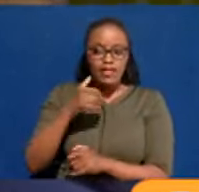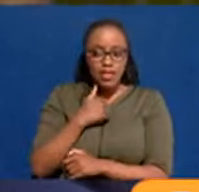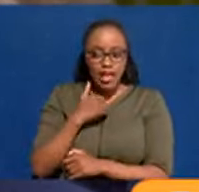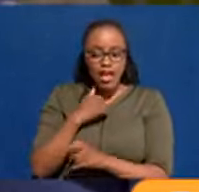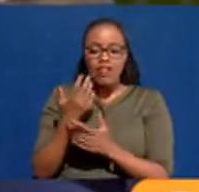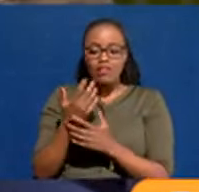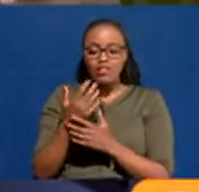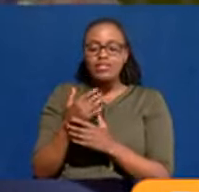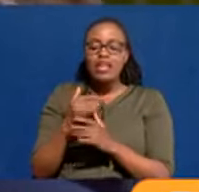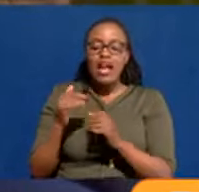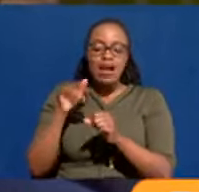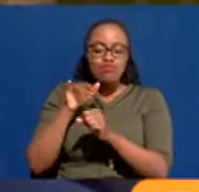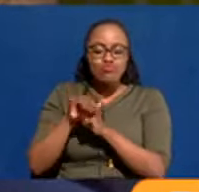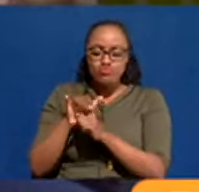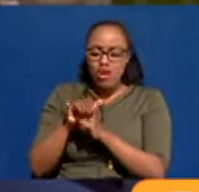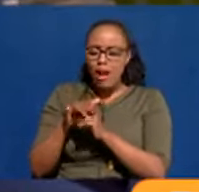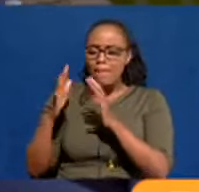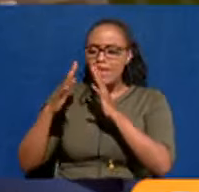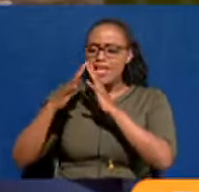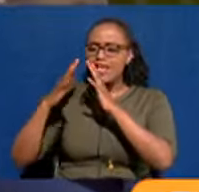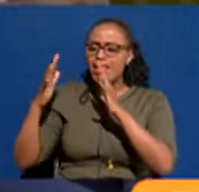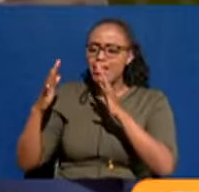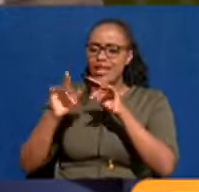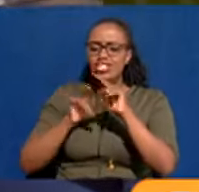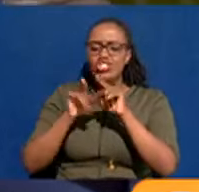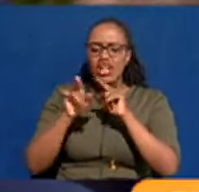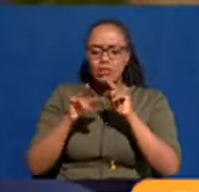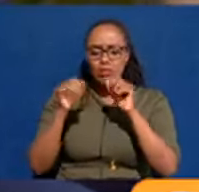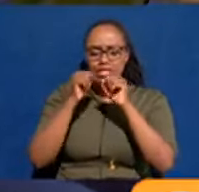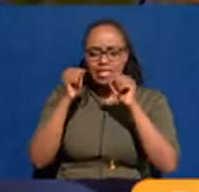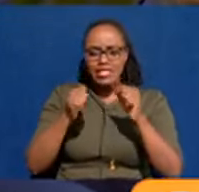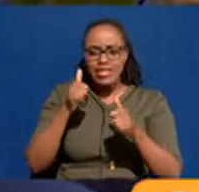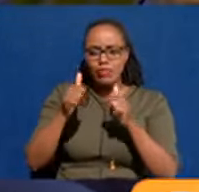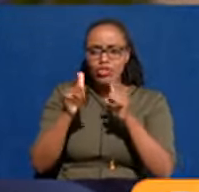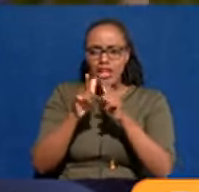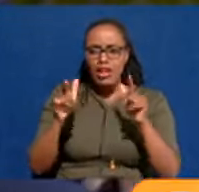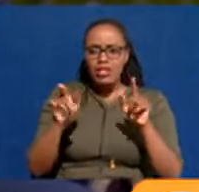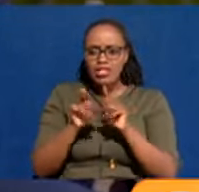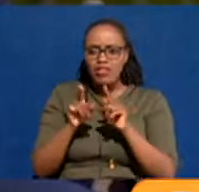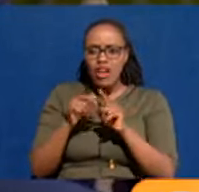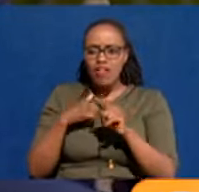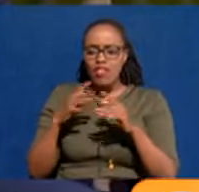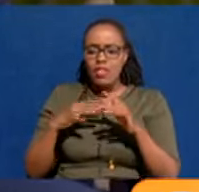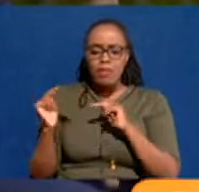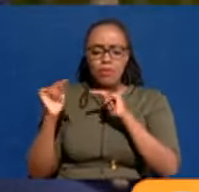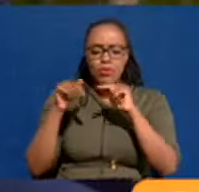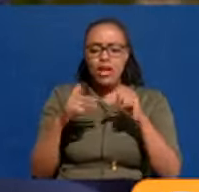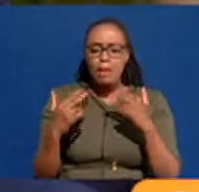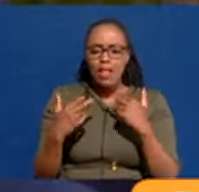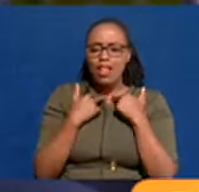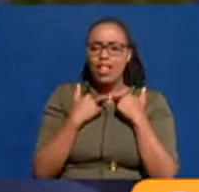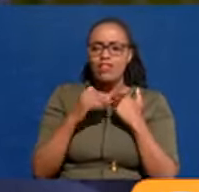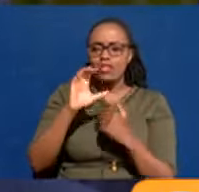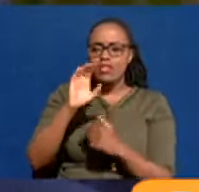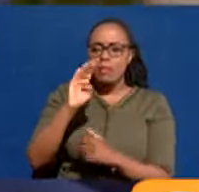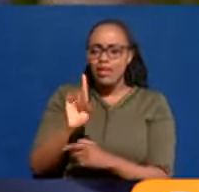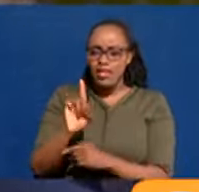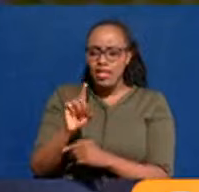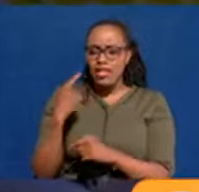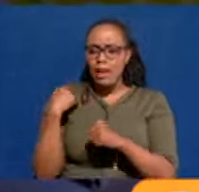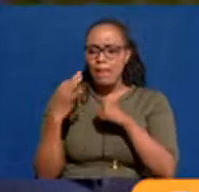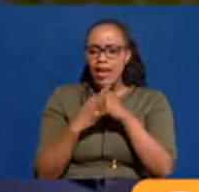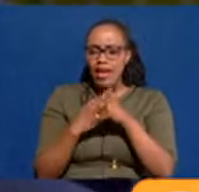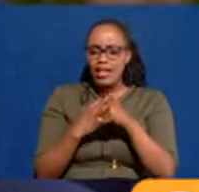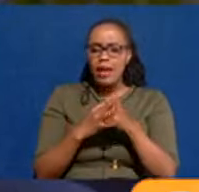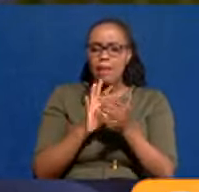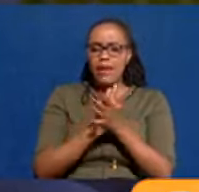transit system that moves Nairobians from point one to point B. Why do we all have to terminate in the CBD before you take number eight, which becomes